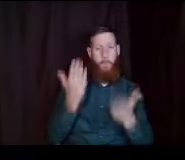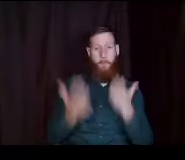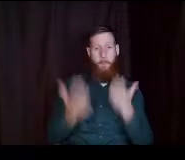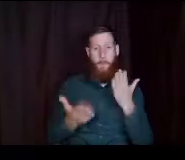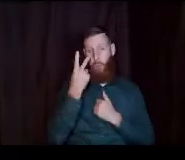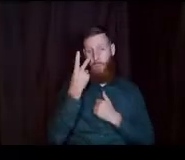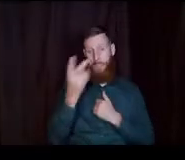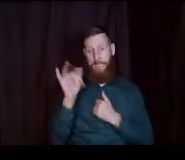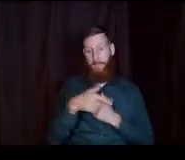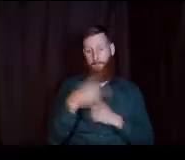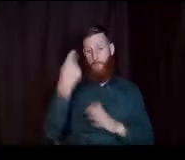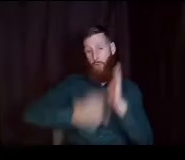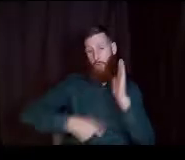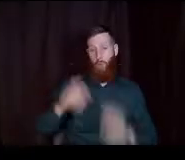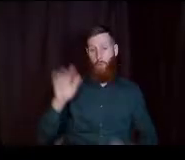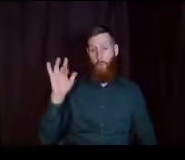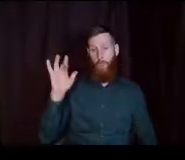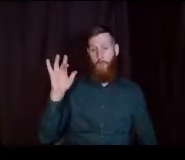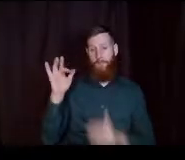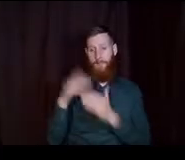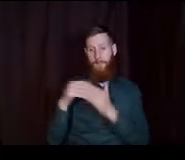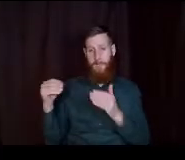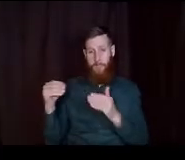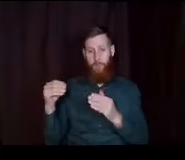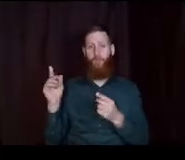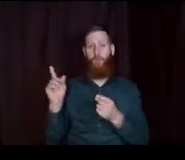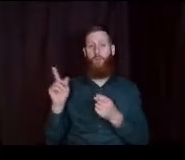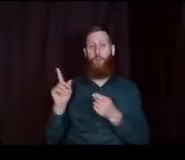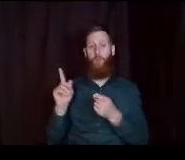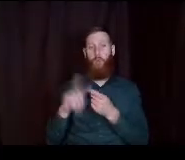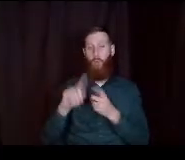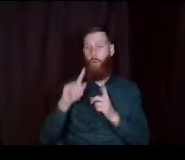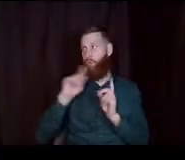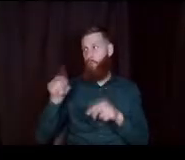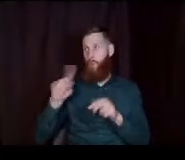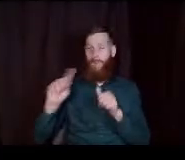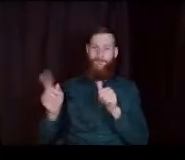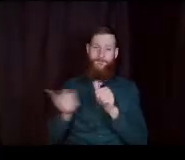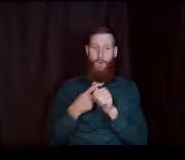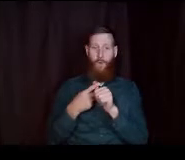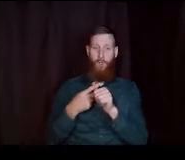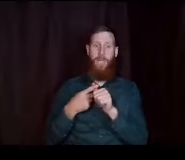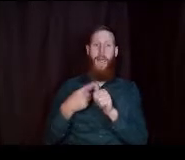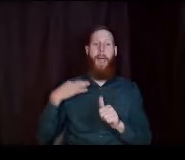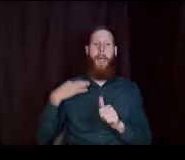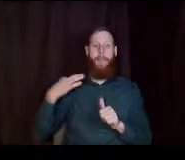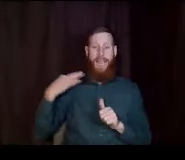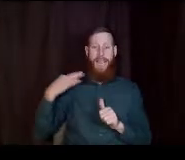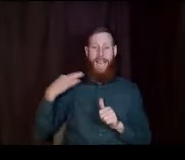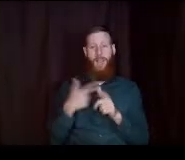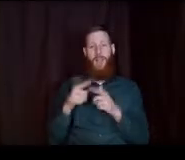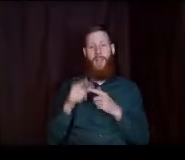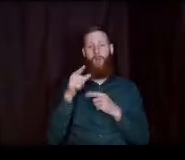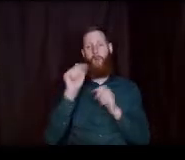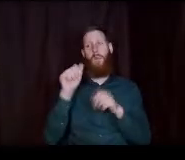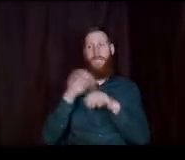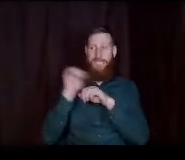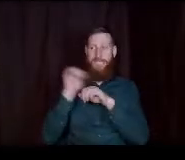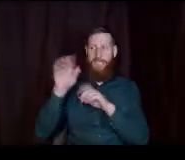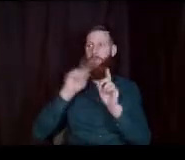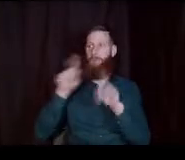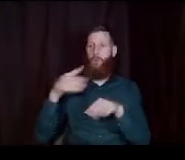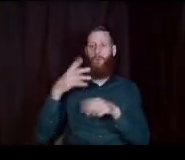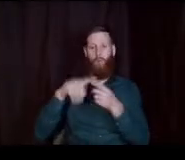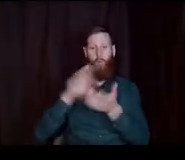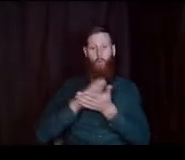it costs 25 to report your first application and then you can send reports out to schools for 16